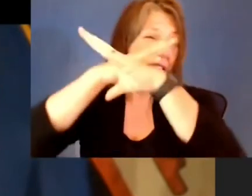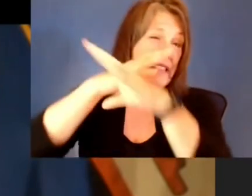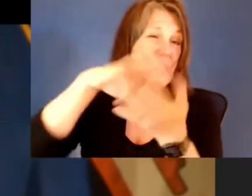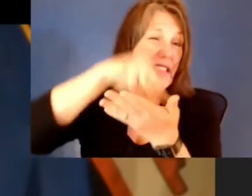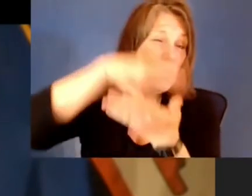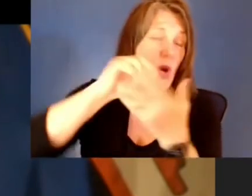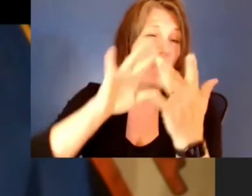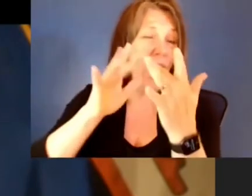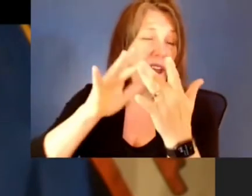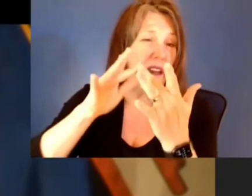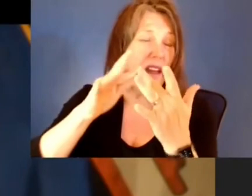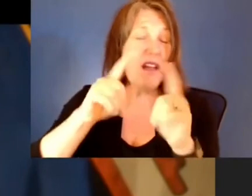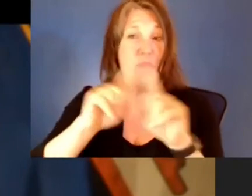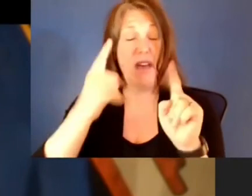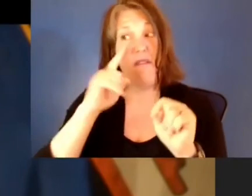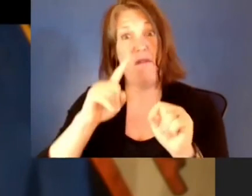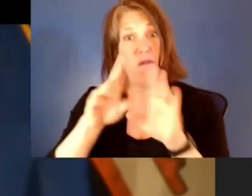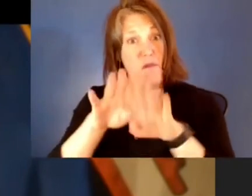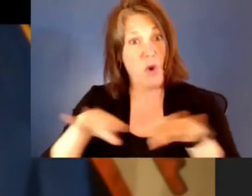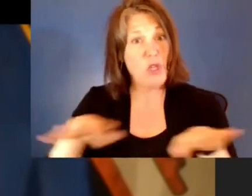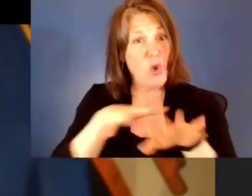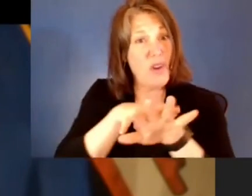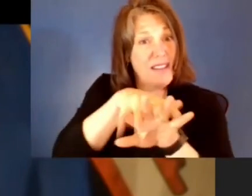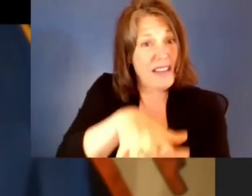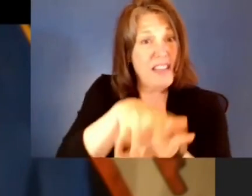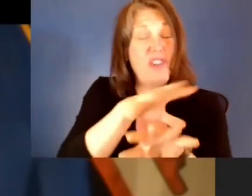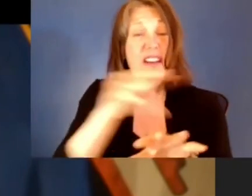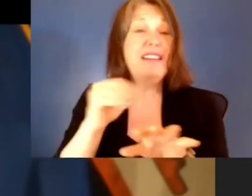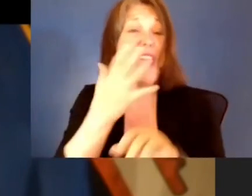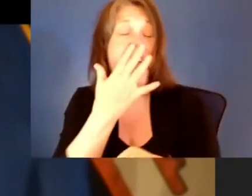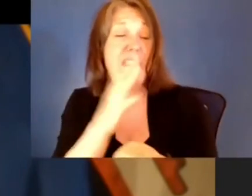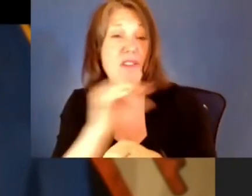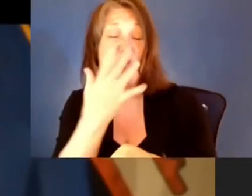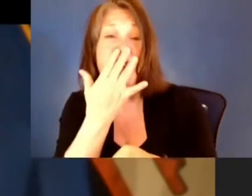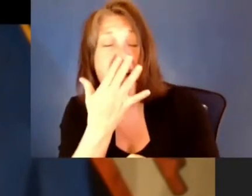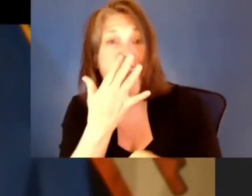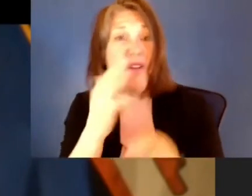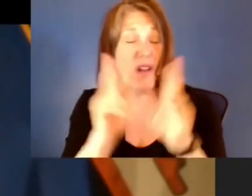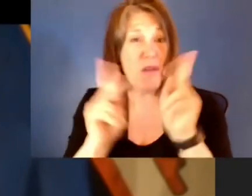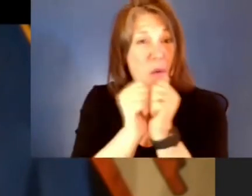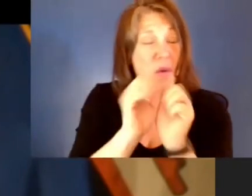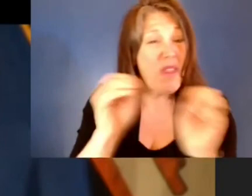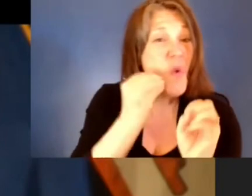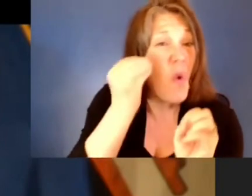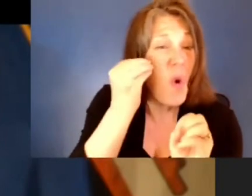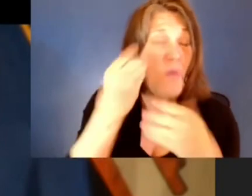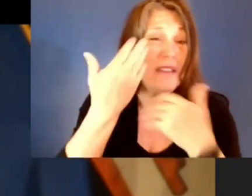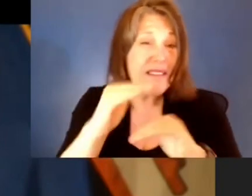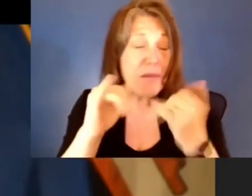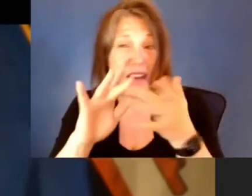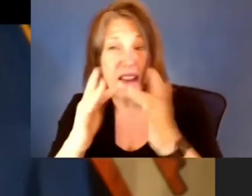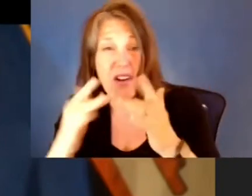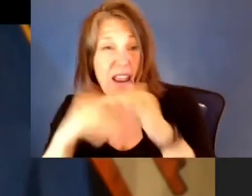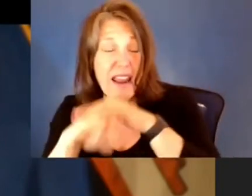of color and indigenous students, low-income students, students experience homelessness, students with limited internet access, those in greater Minnesota,